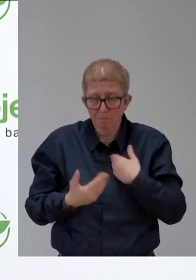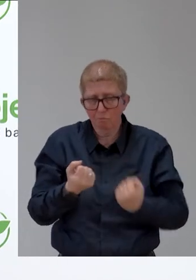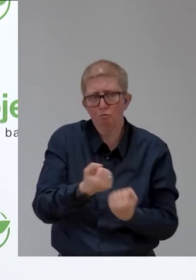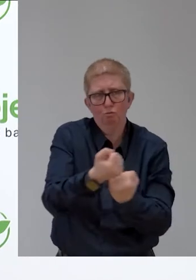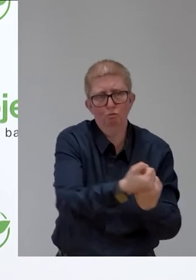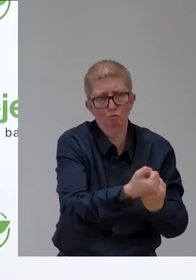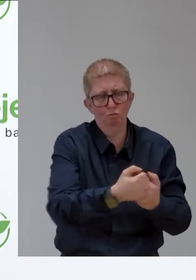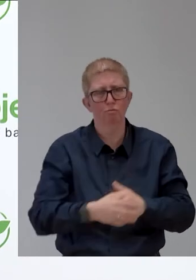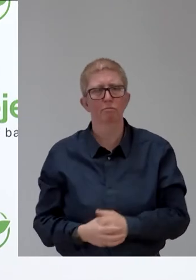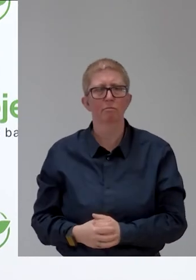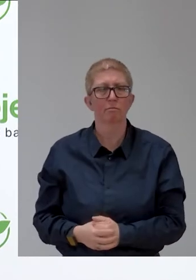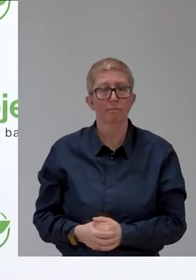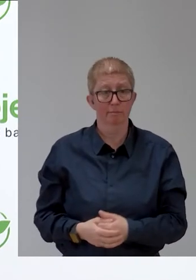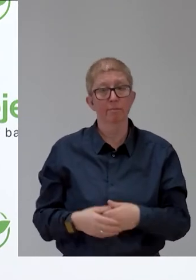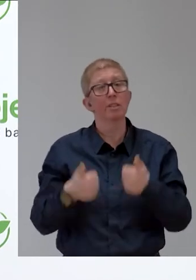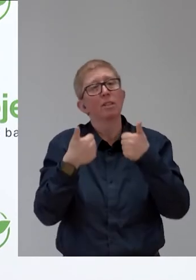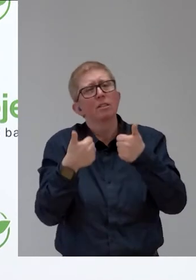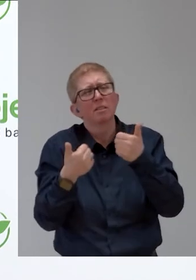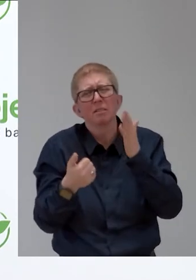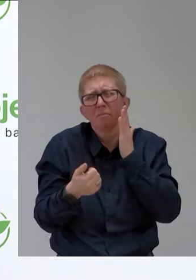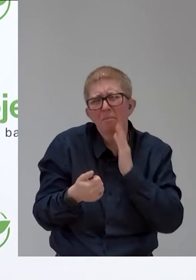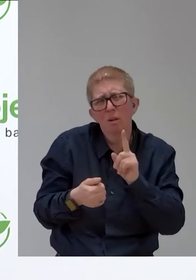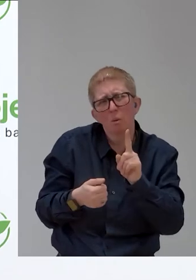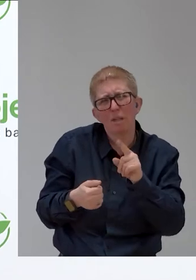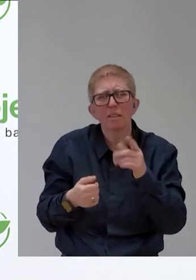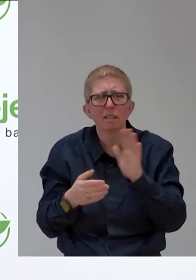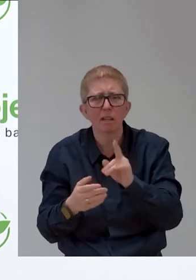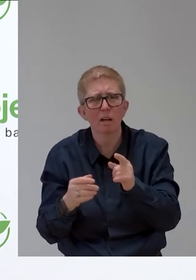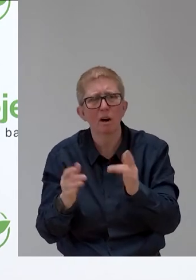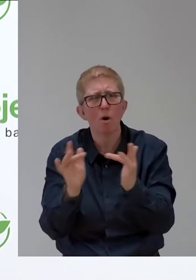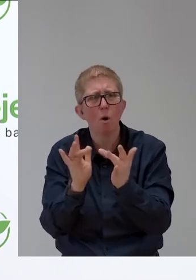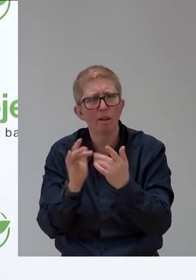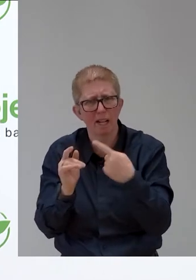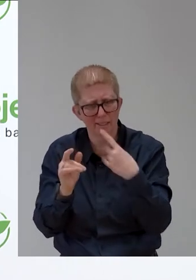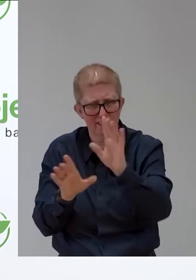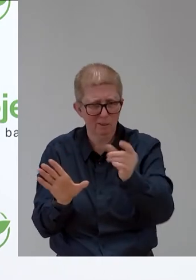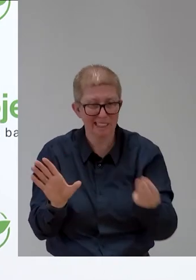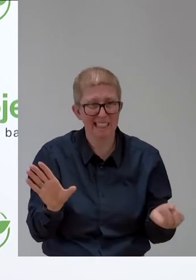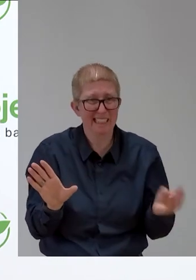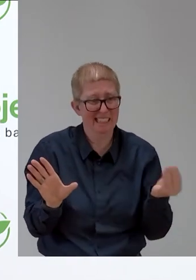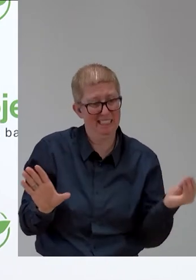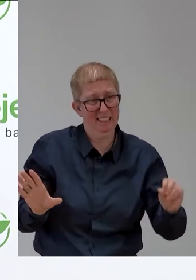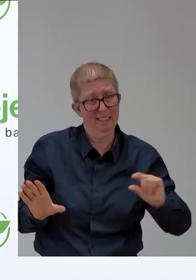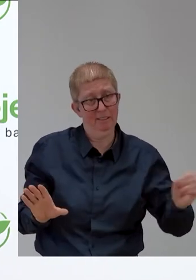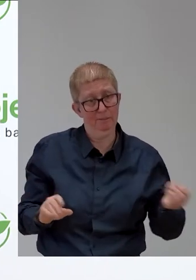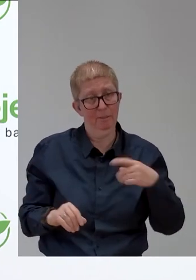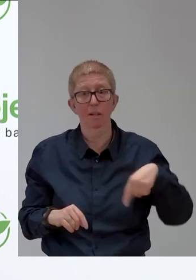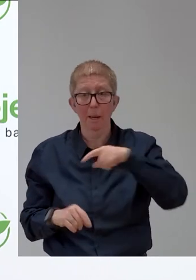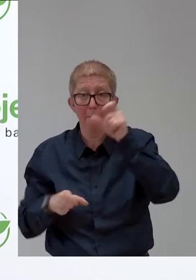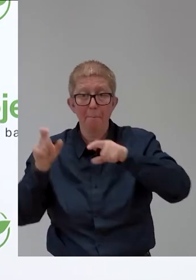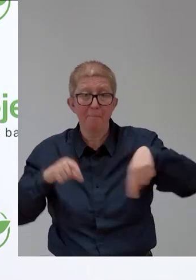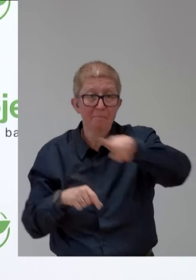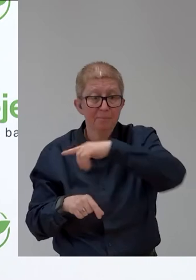more, also post your contact details in the chat so that people that are watching or reviewing this session on our